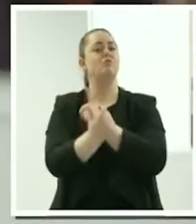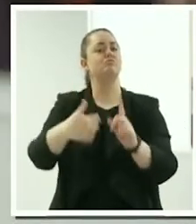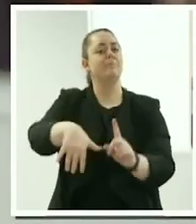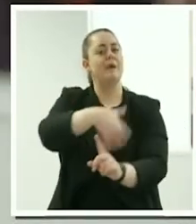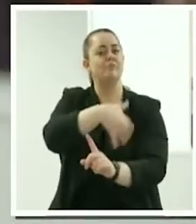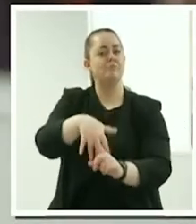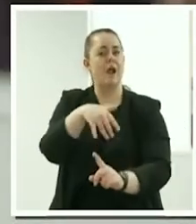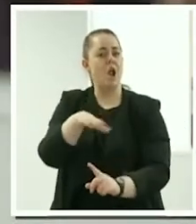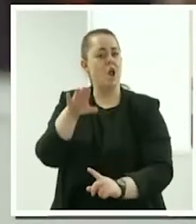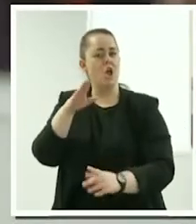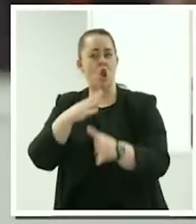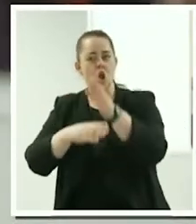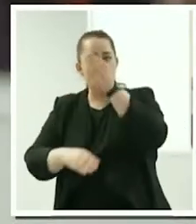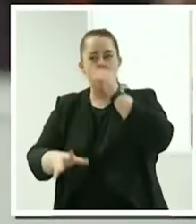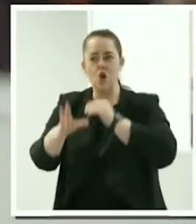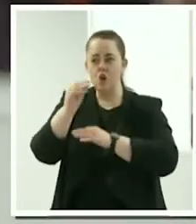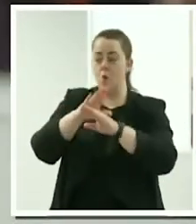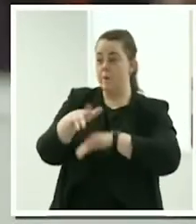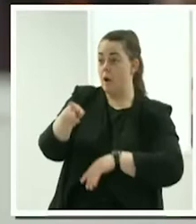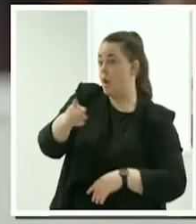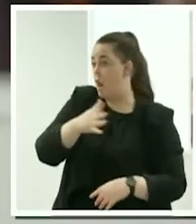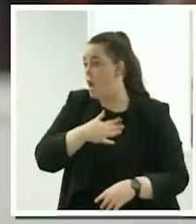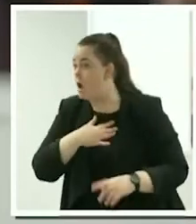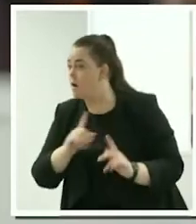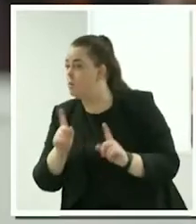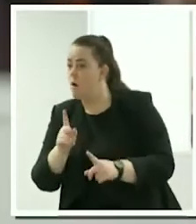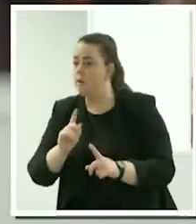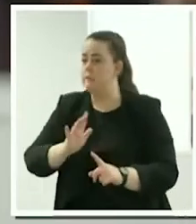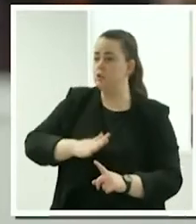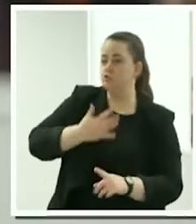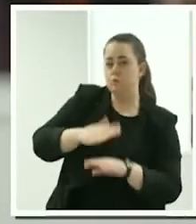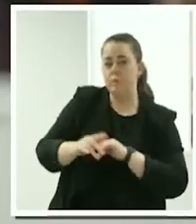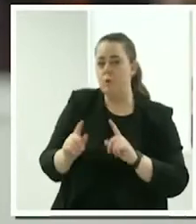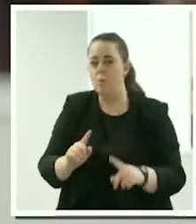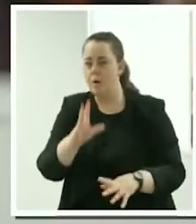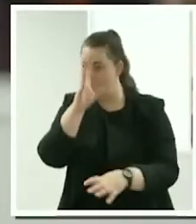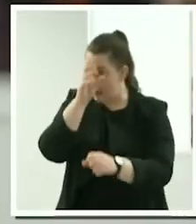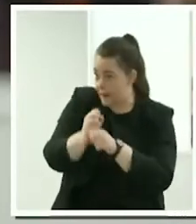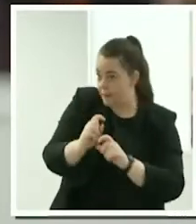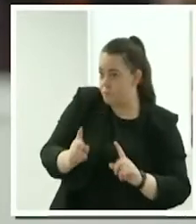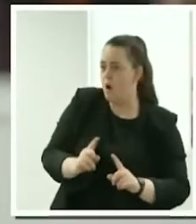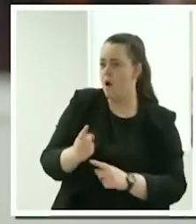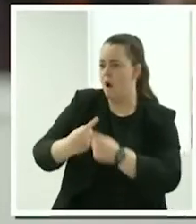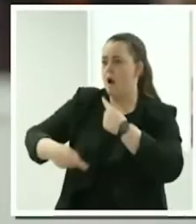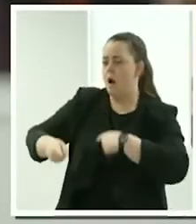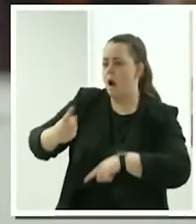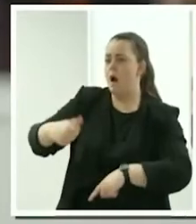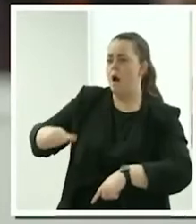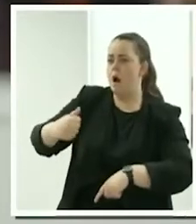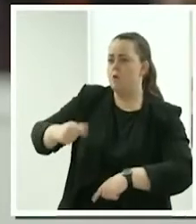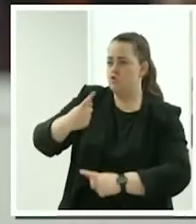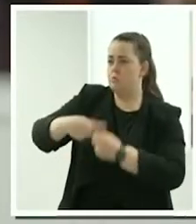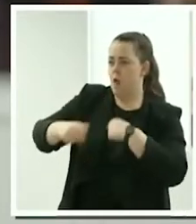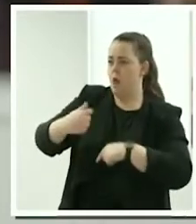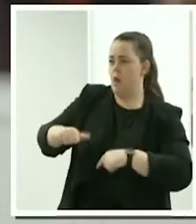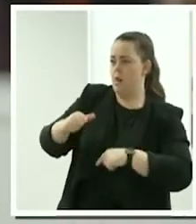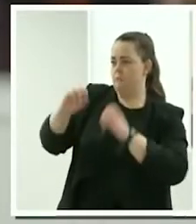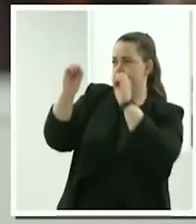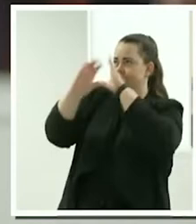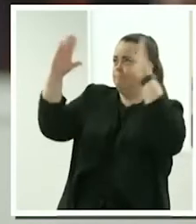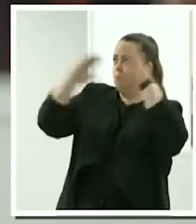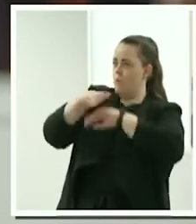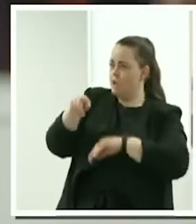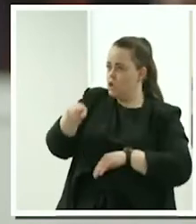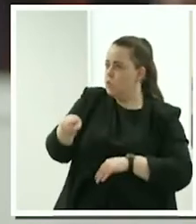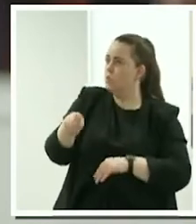about people's different interests and beliefs to help provide a tailored service based upon dignity